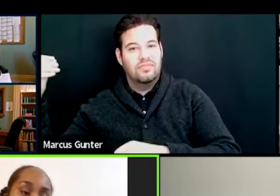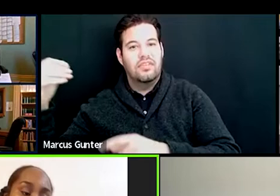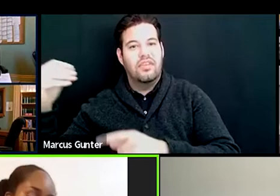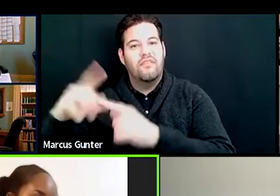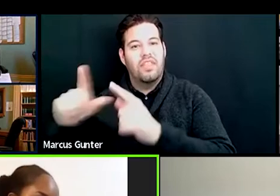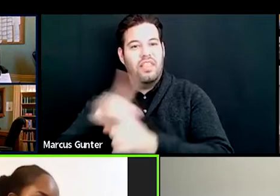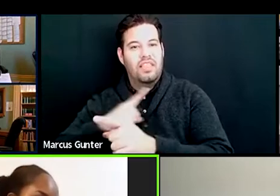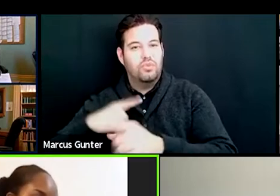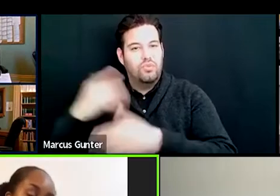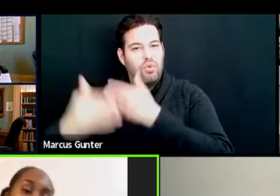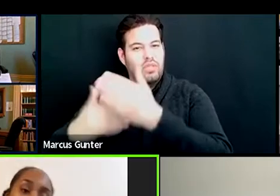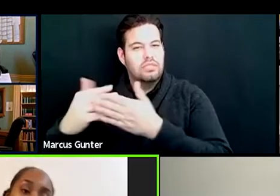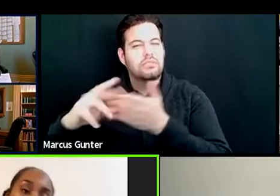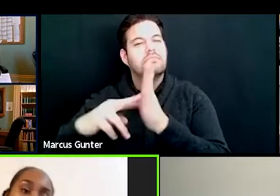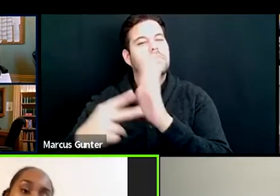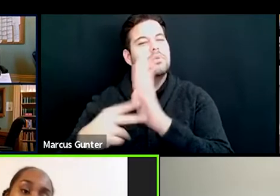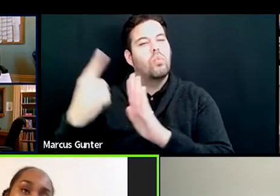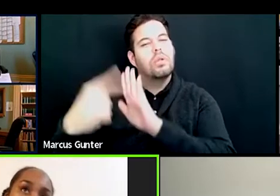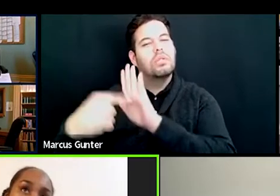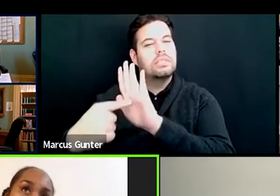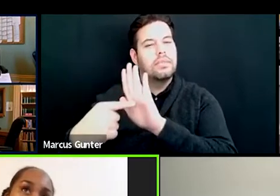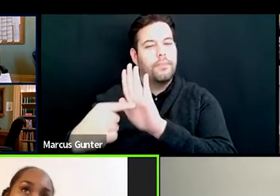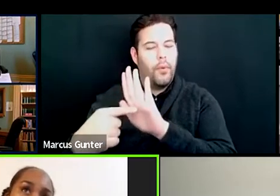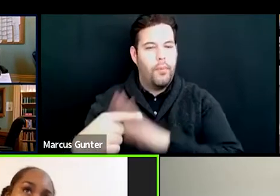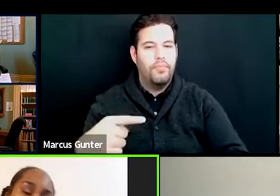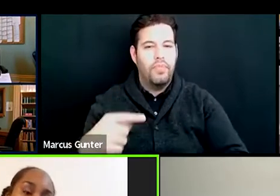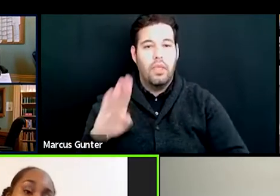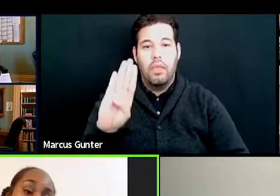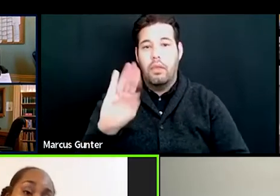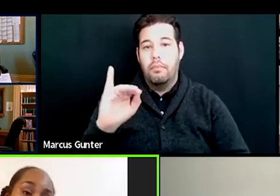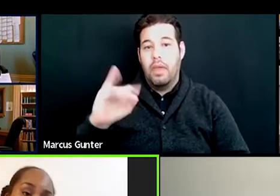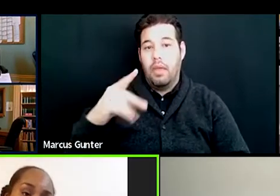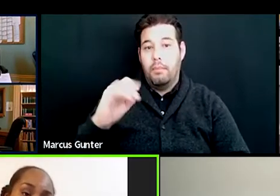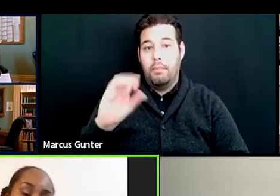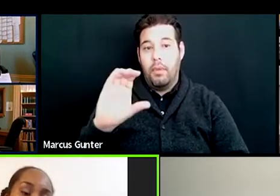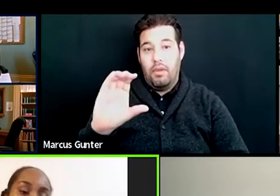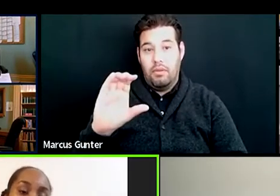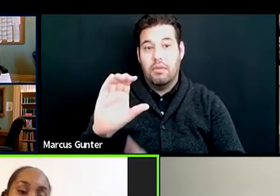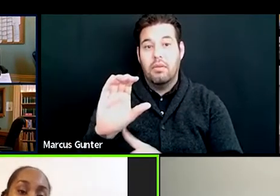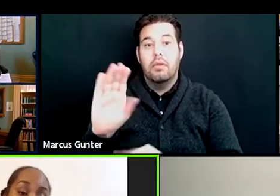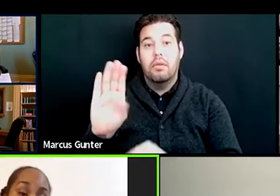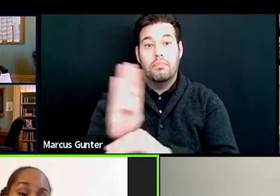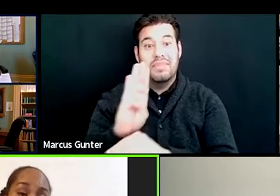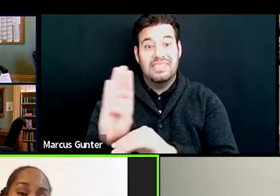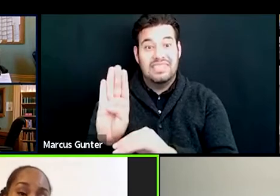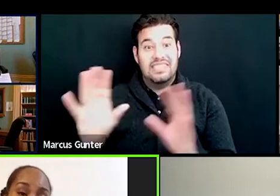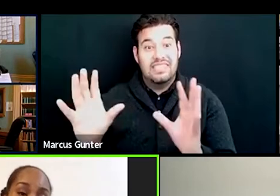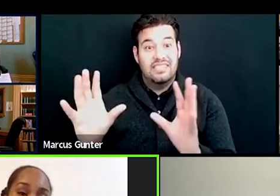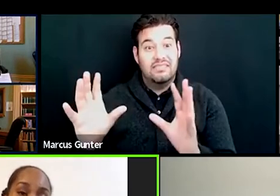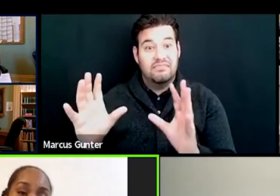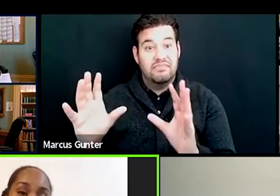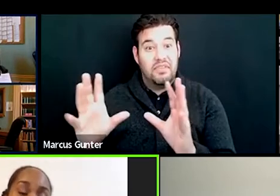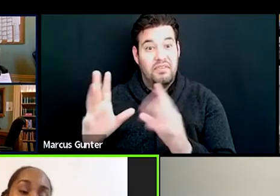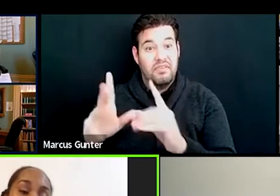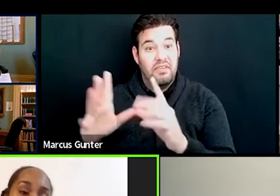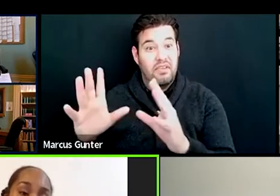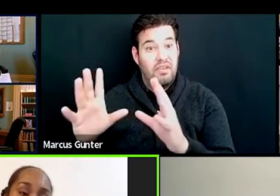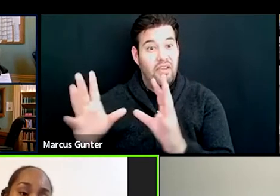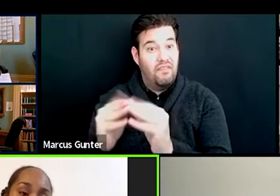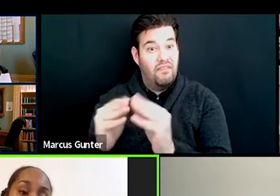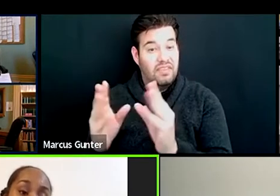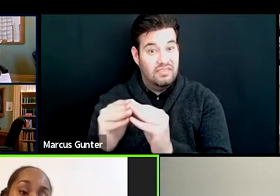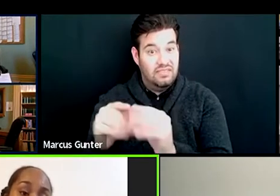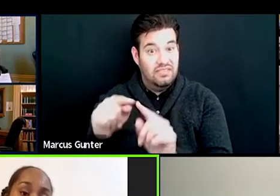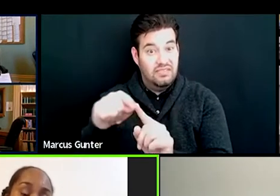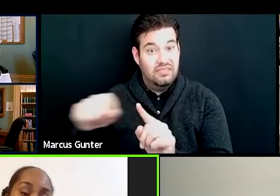specifically I'm thinking about one in particular, the BIPOC is convenings sessions. We had heard from